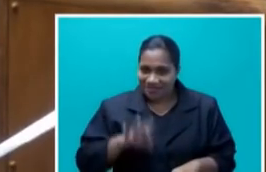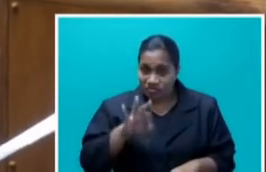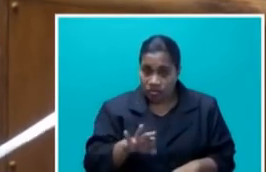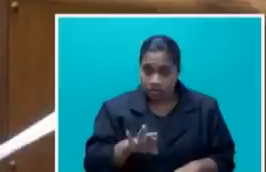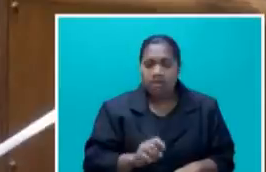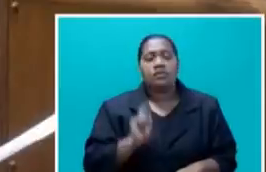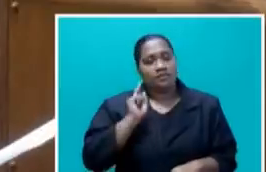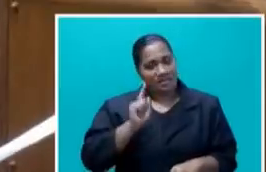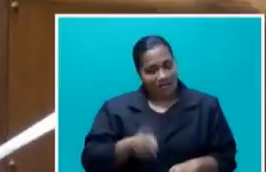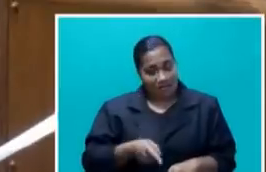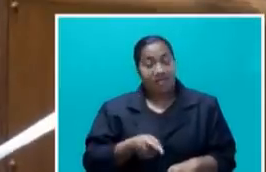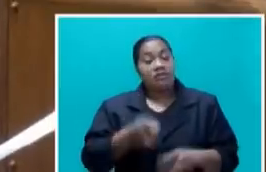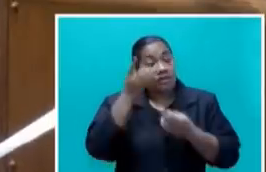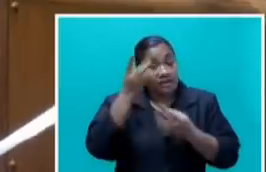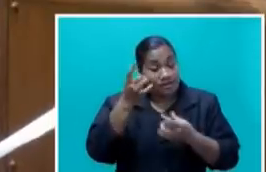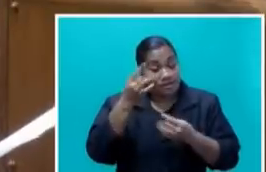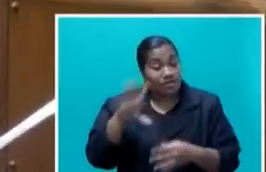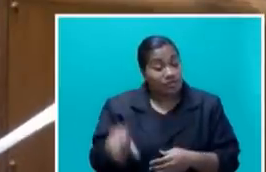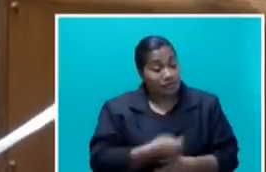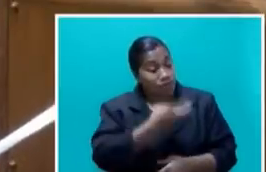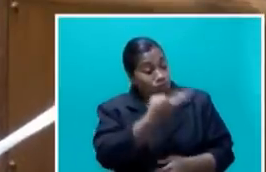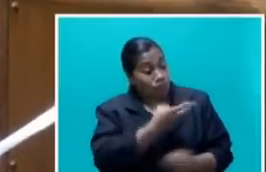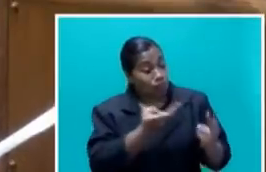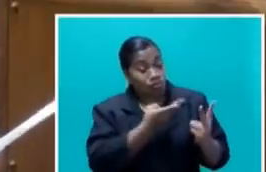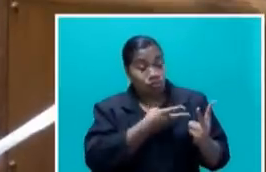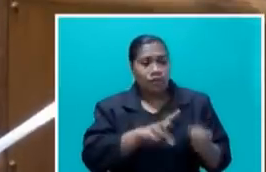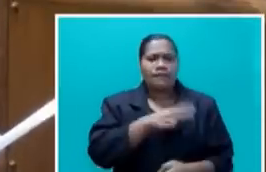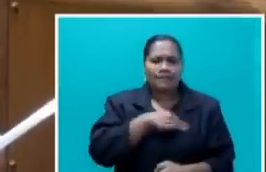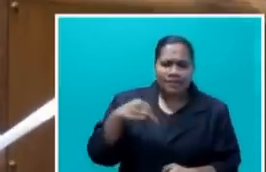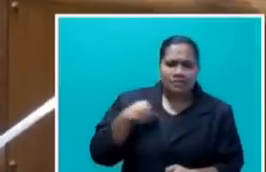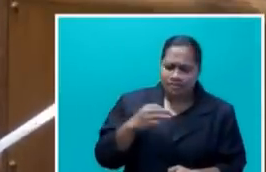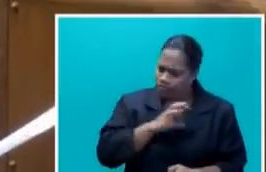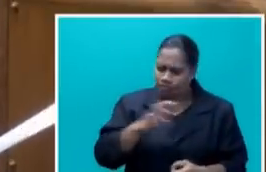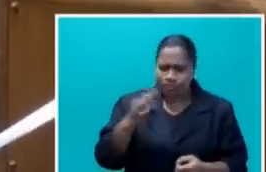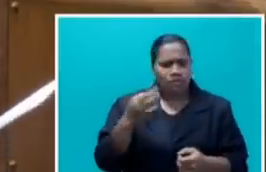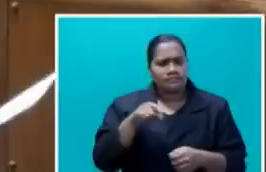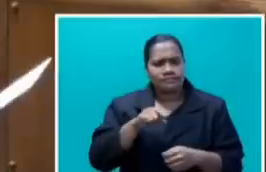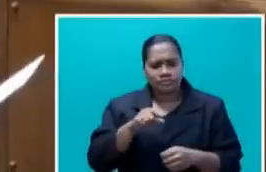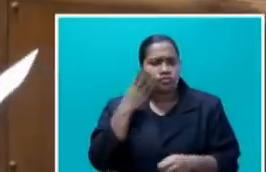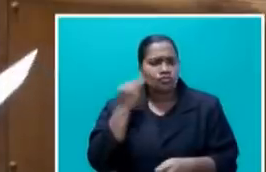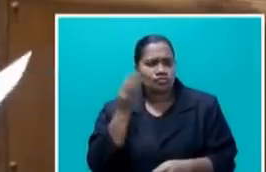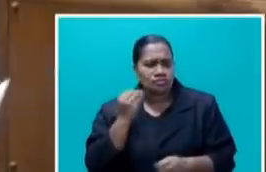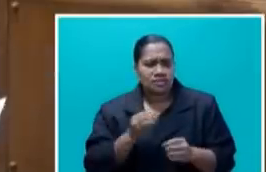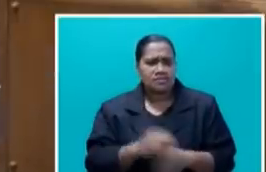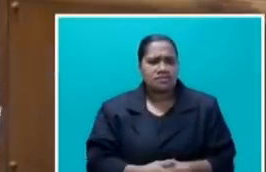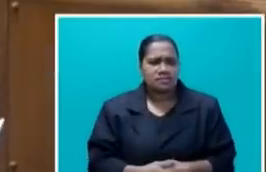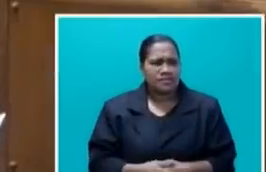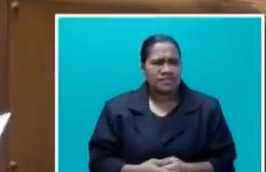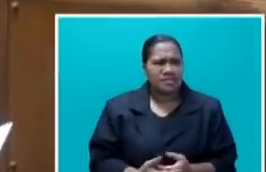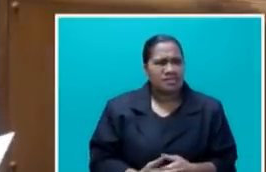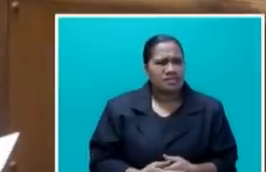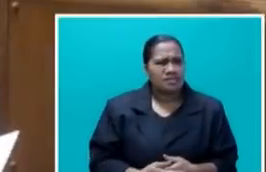Speaker, for the information of these two, the Ministry is also not the sugar manufacturer, neither the watchdog, to